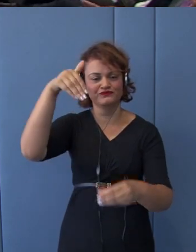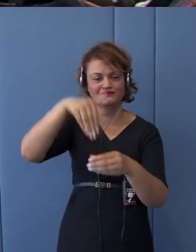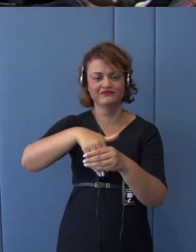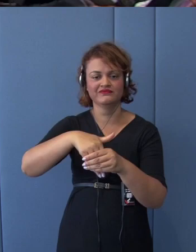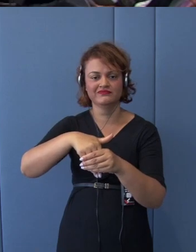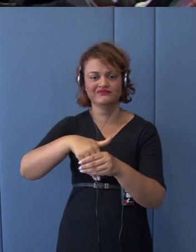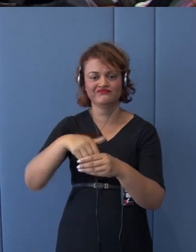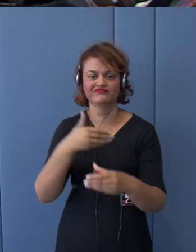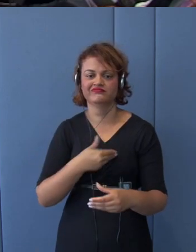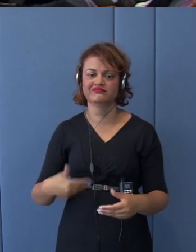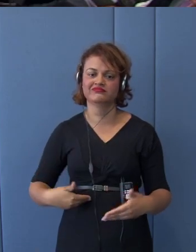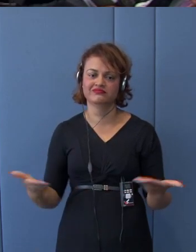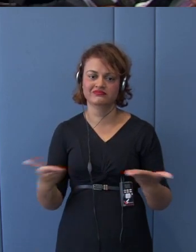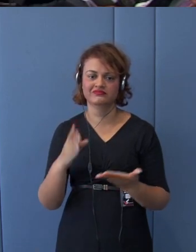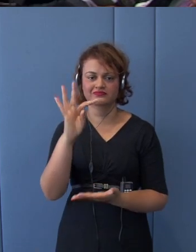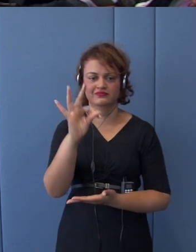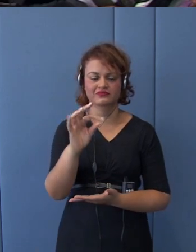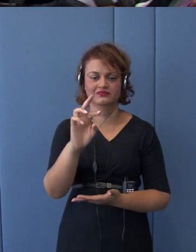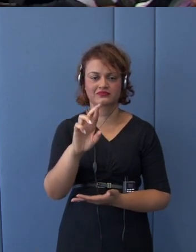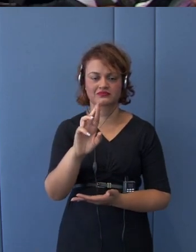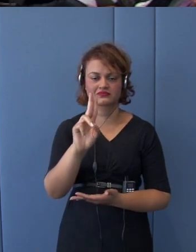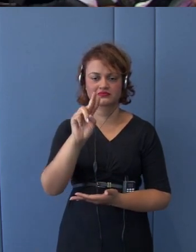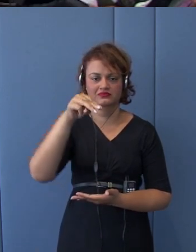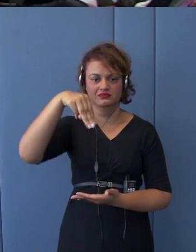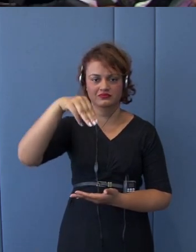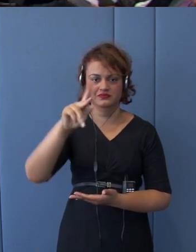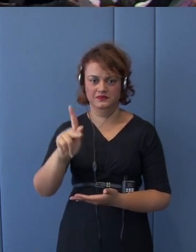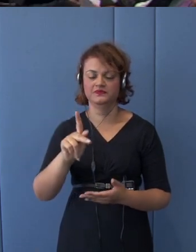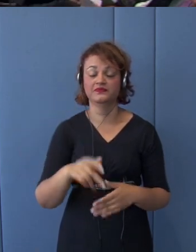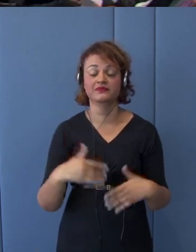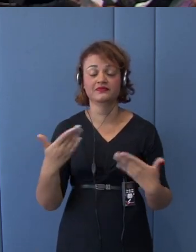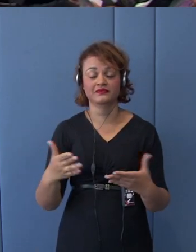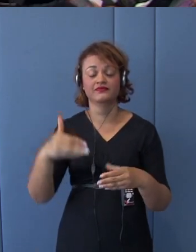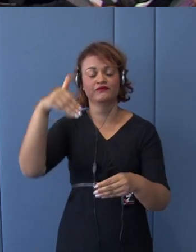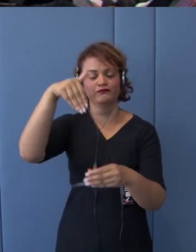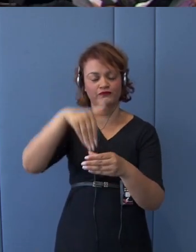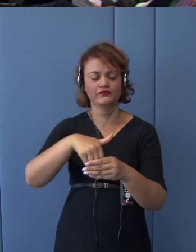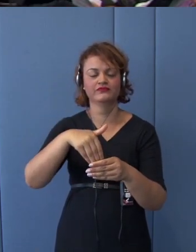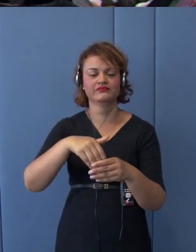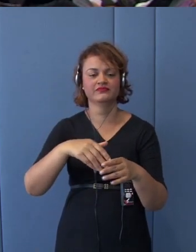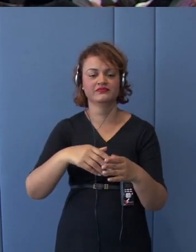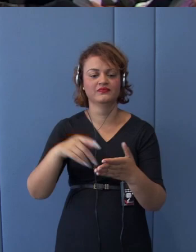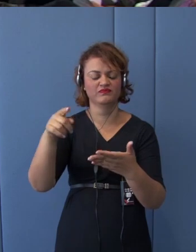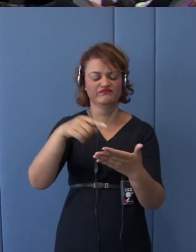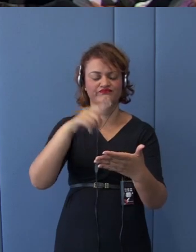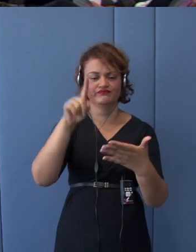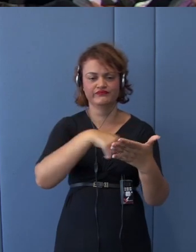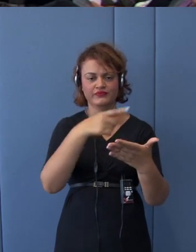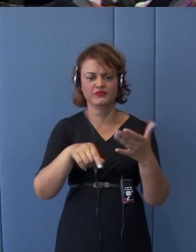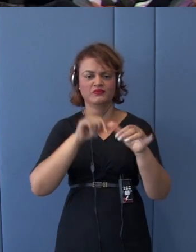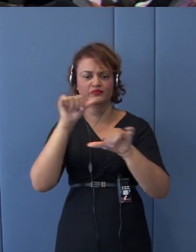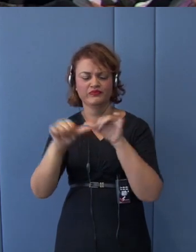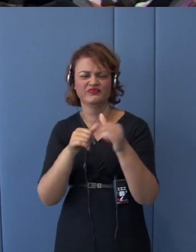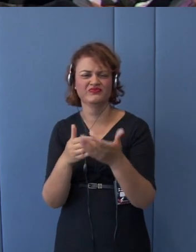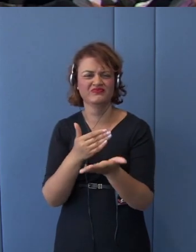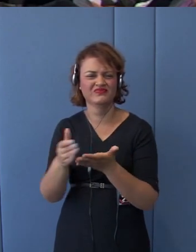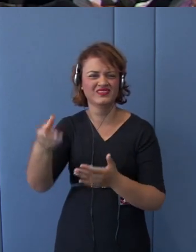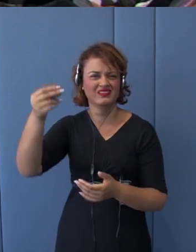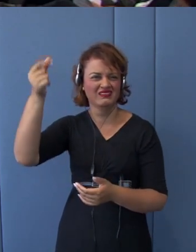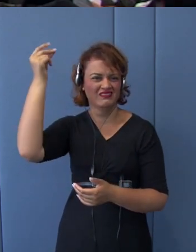he went back to this kind of bilateralism, procedural protectionism based on different